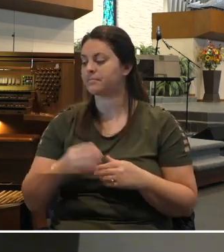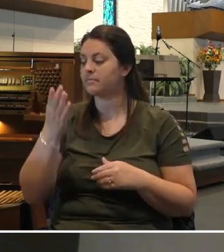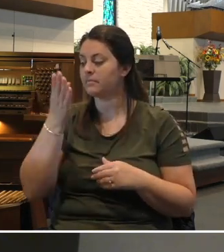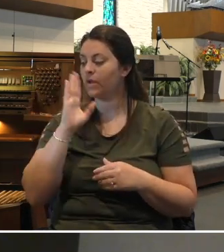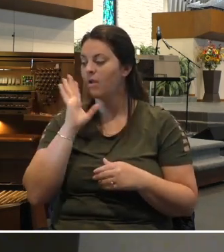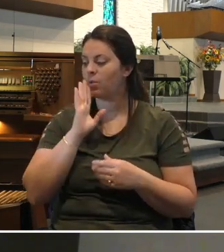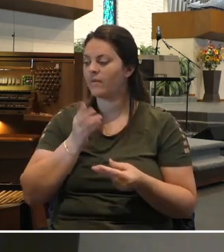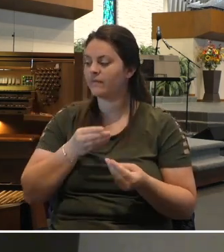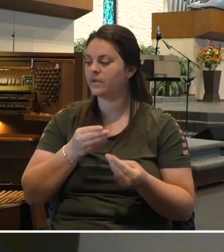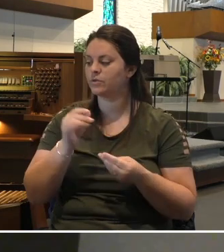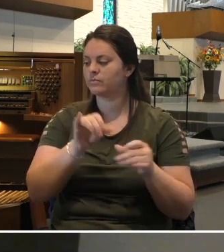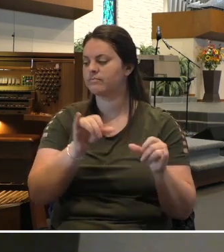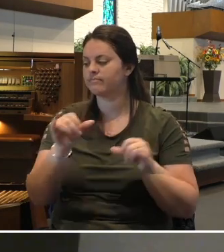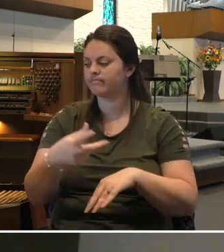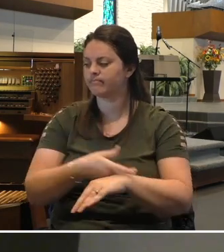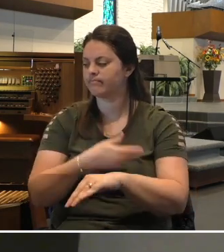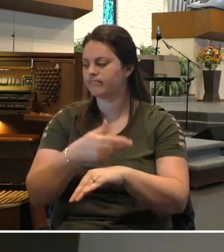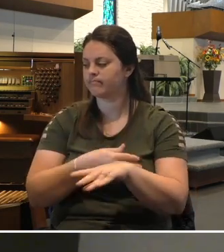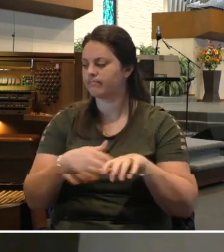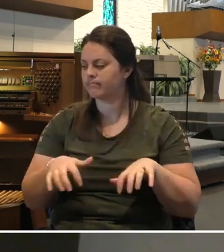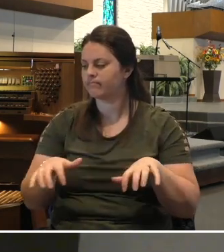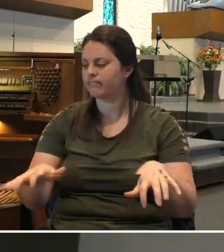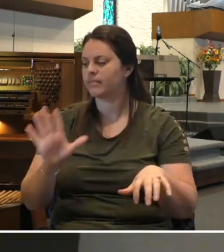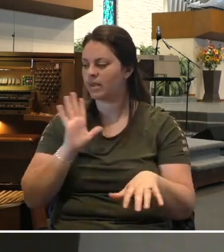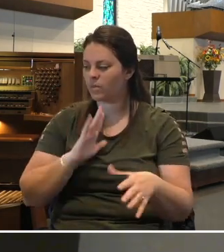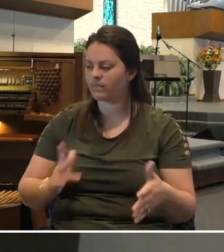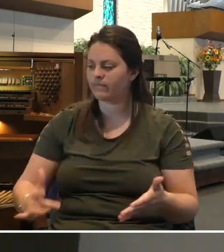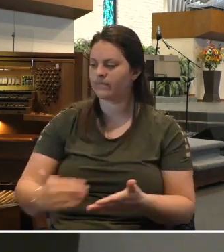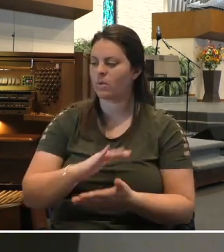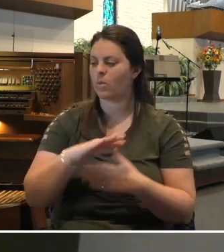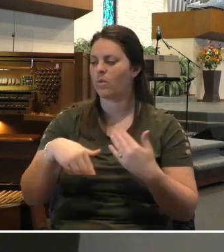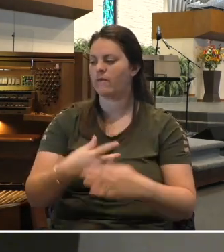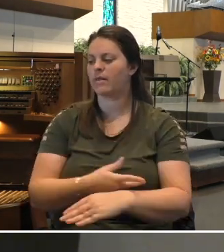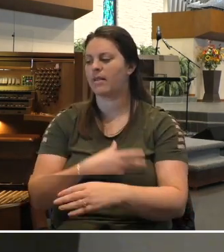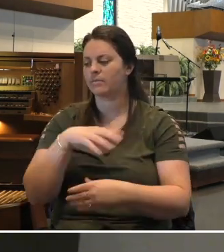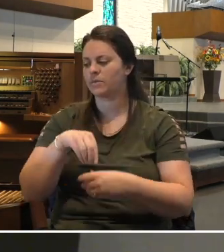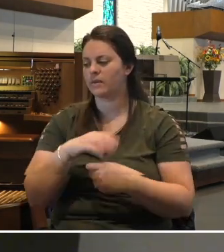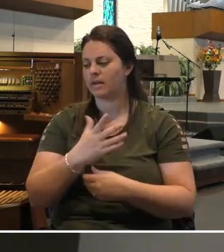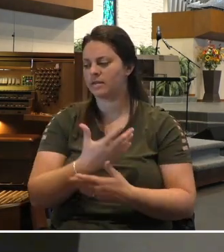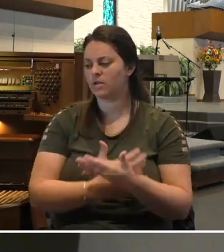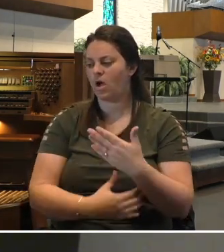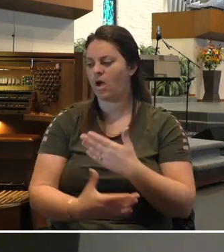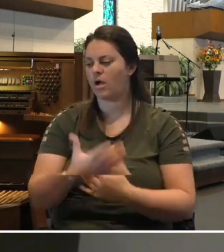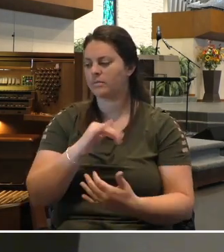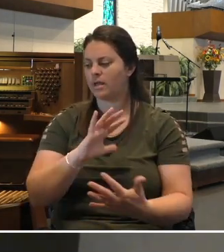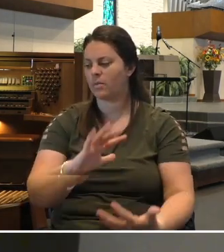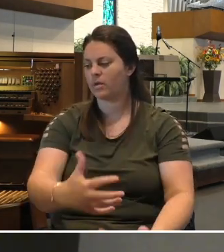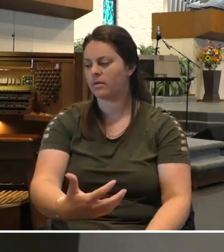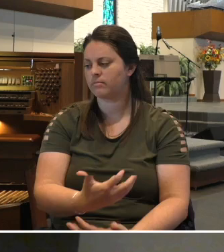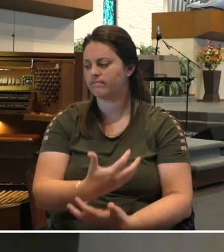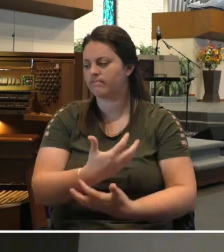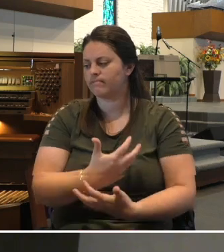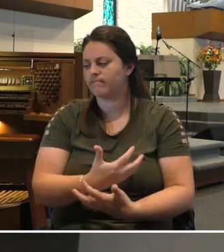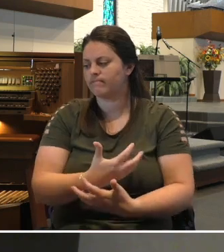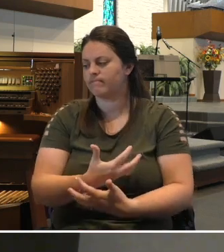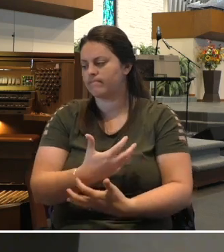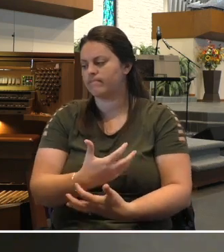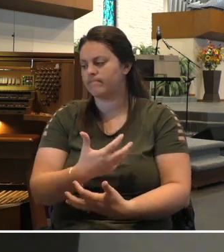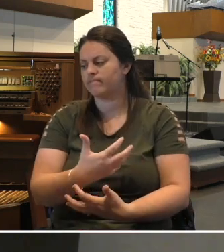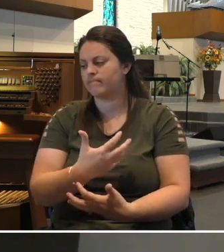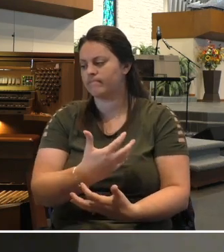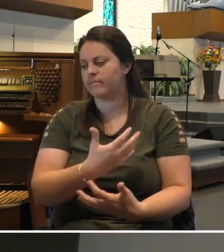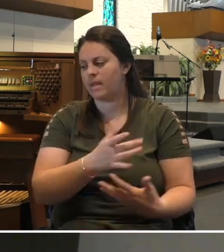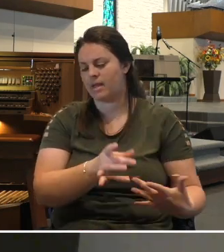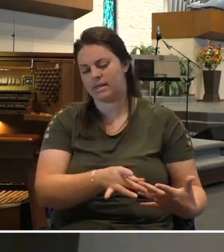will gather the lambs in his arms. He will carry them in his bosom and gently